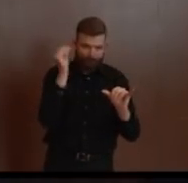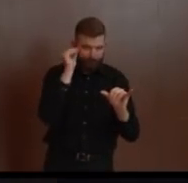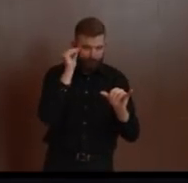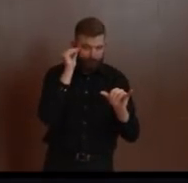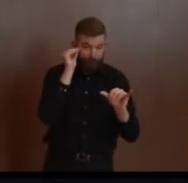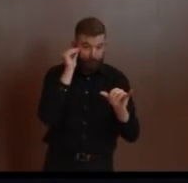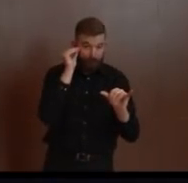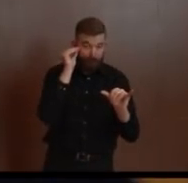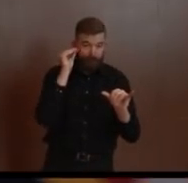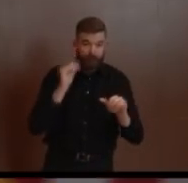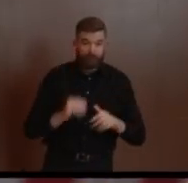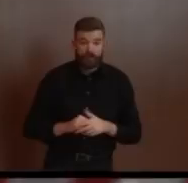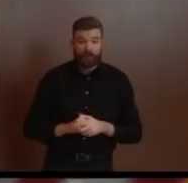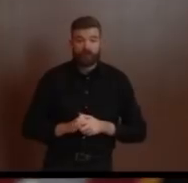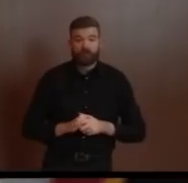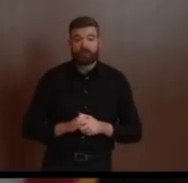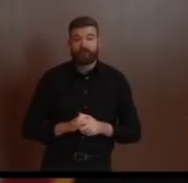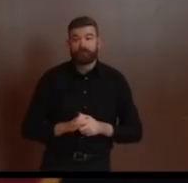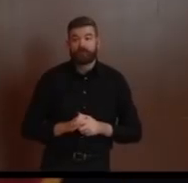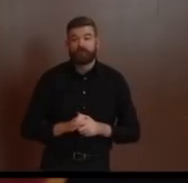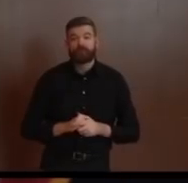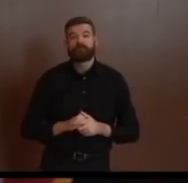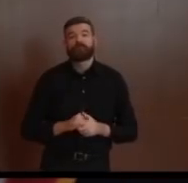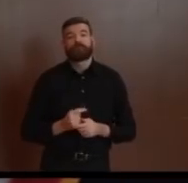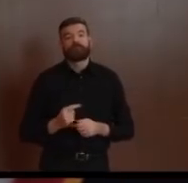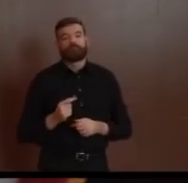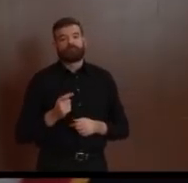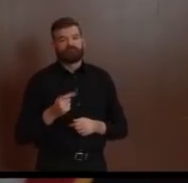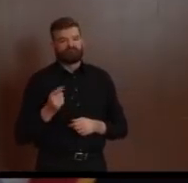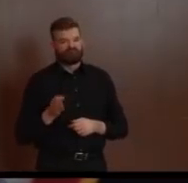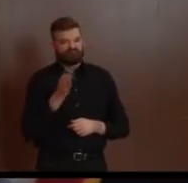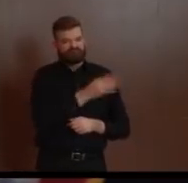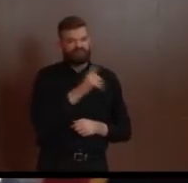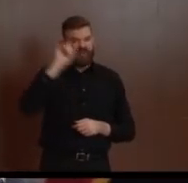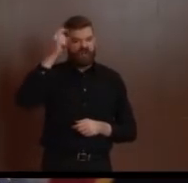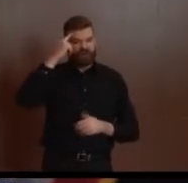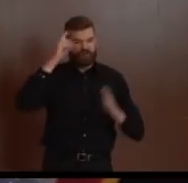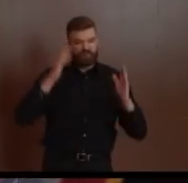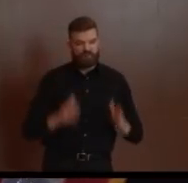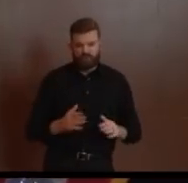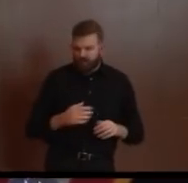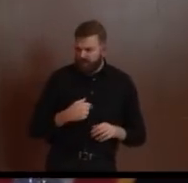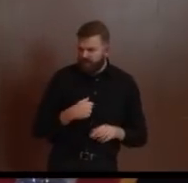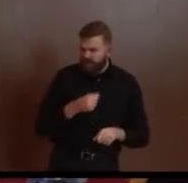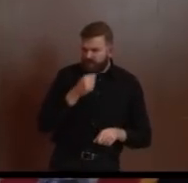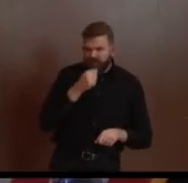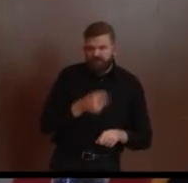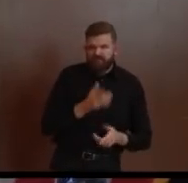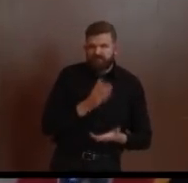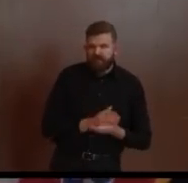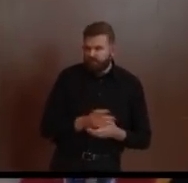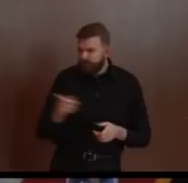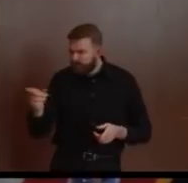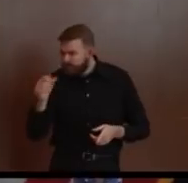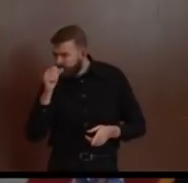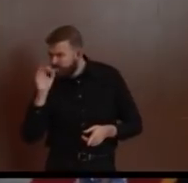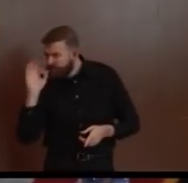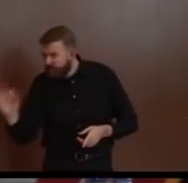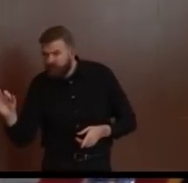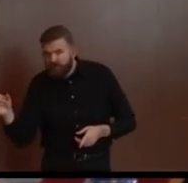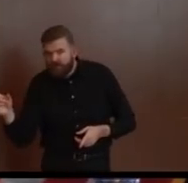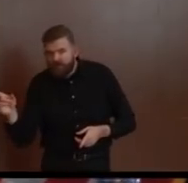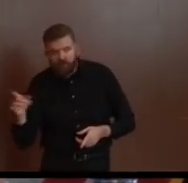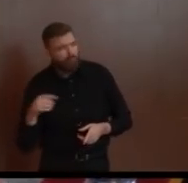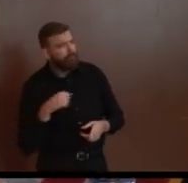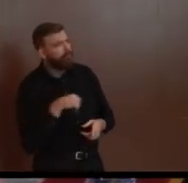not shut my mic off. I assume yours was working, right? Yeah. Apologies. So just tell me if you agree with this, and then I've got